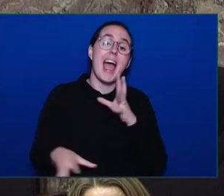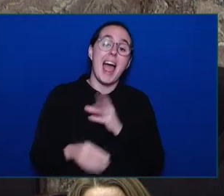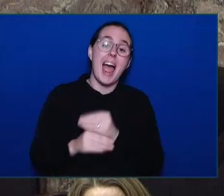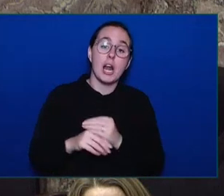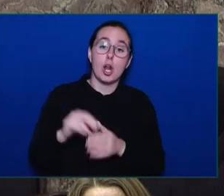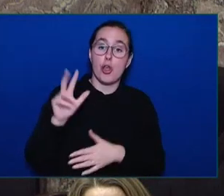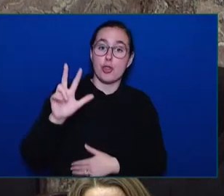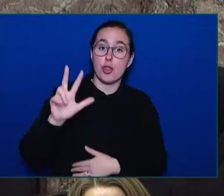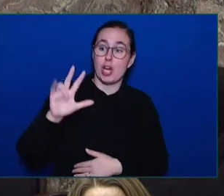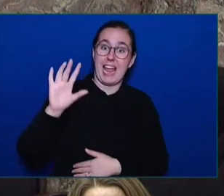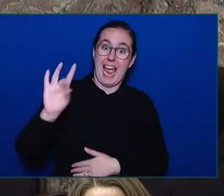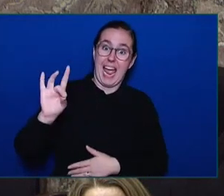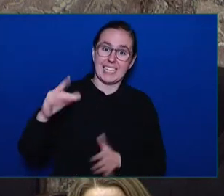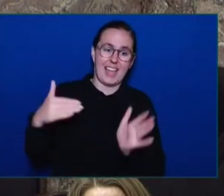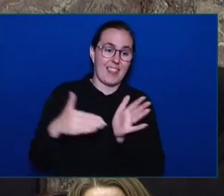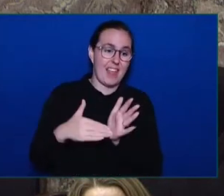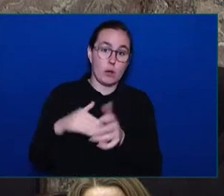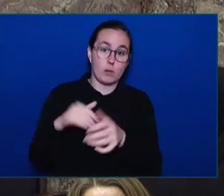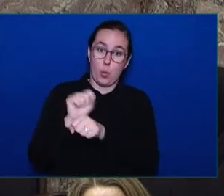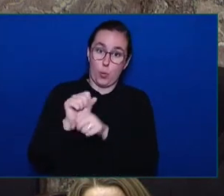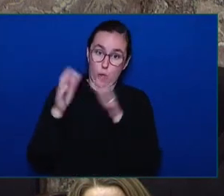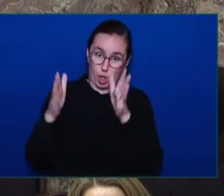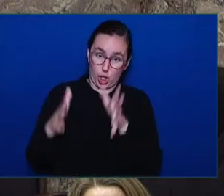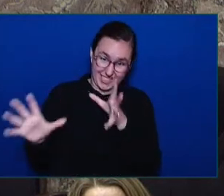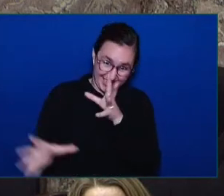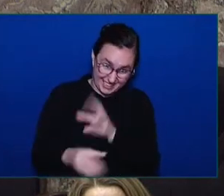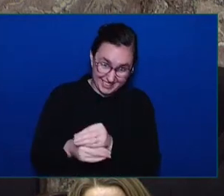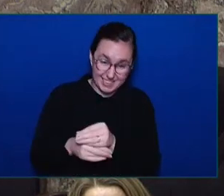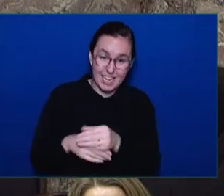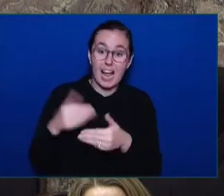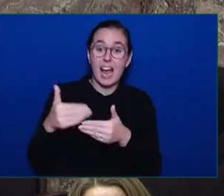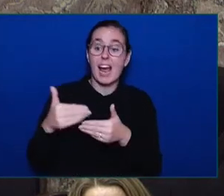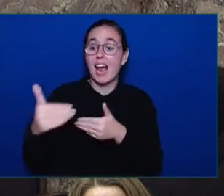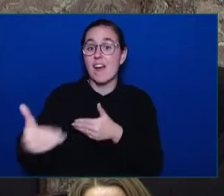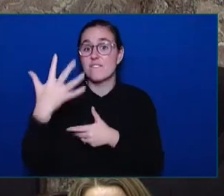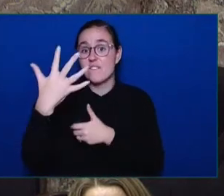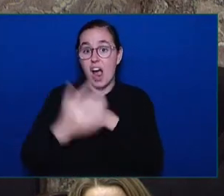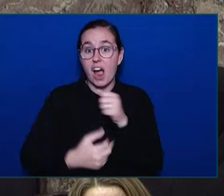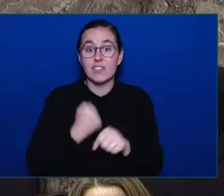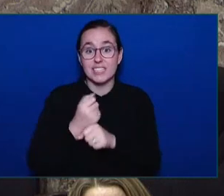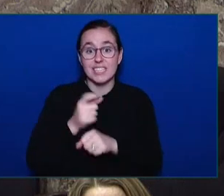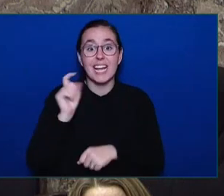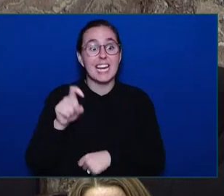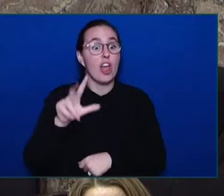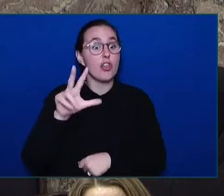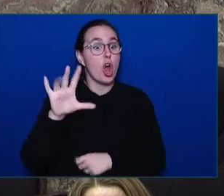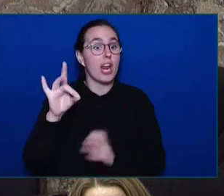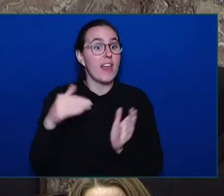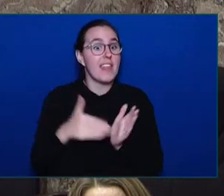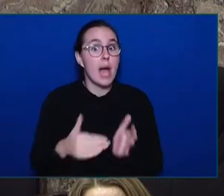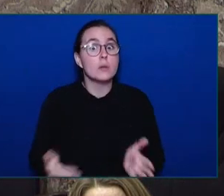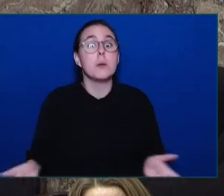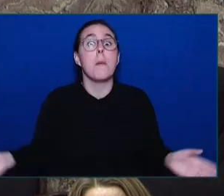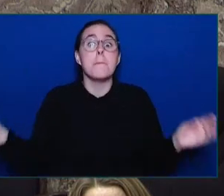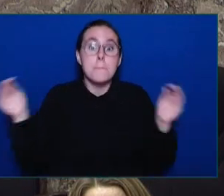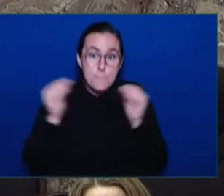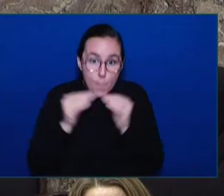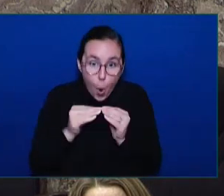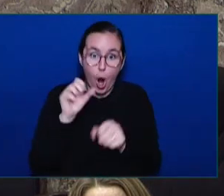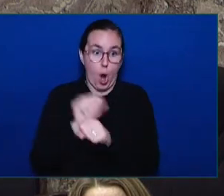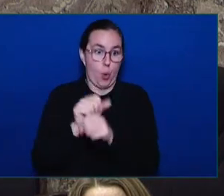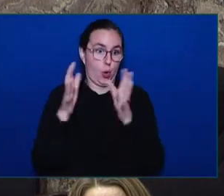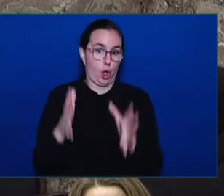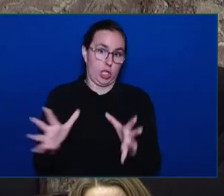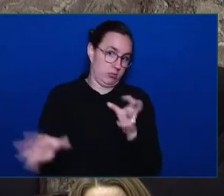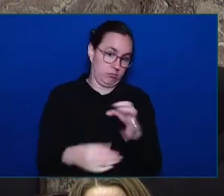38,000 more. And that's why we've taken actions, time after time after time, to make things better and